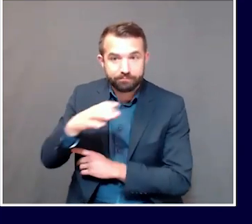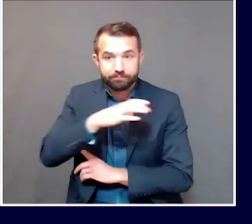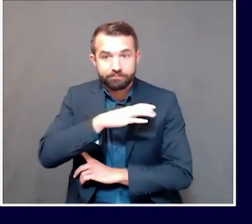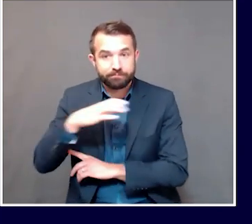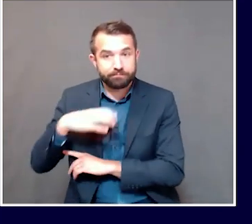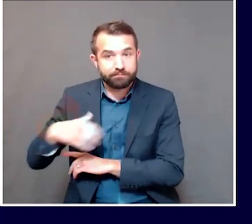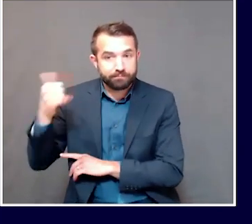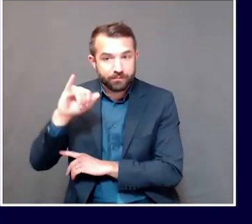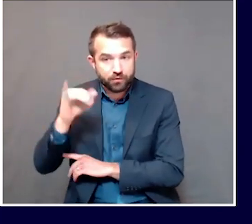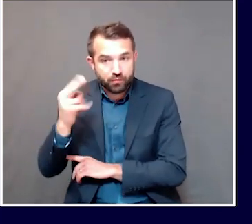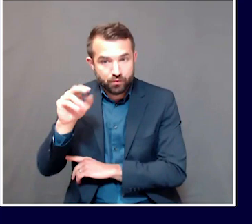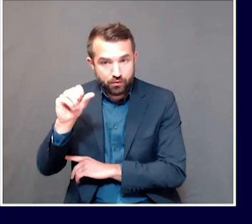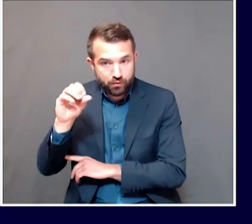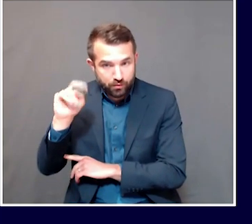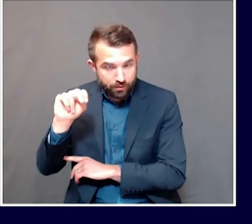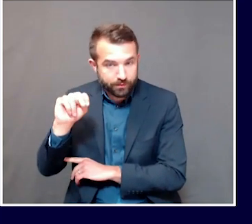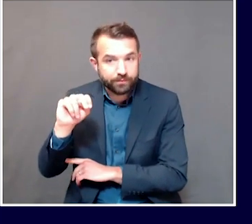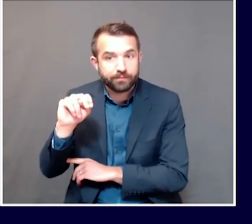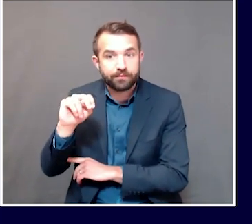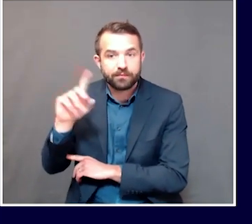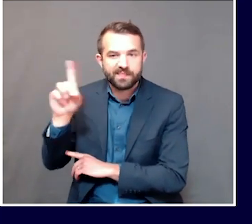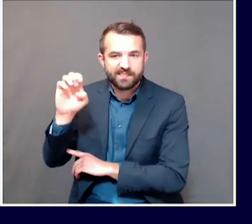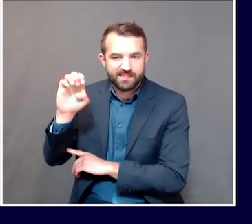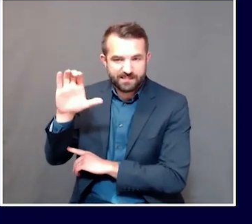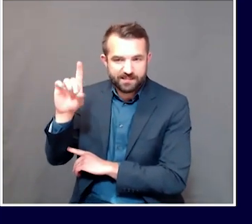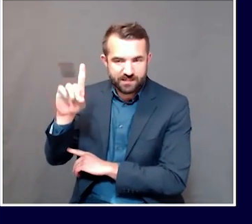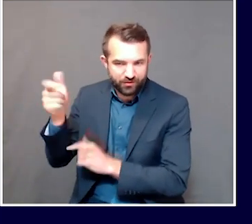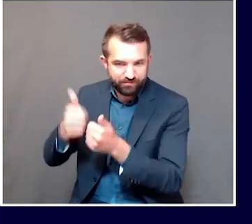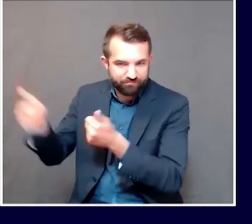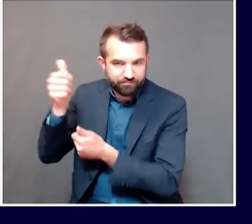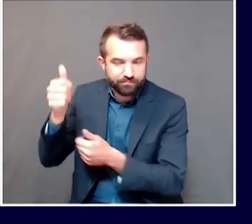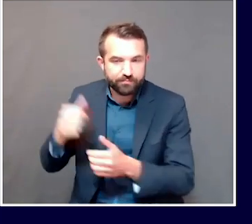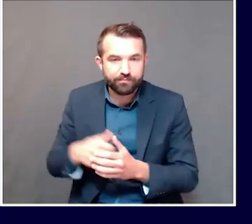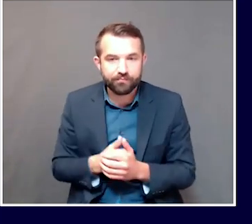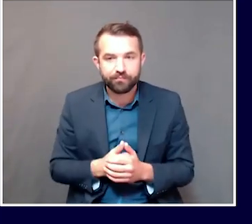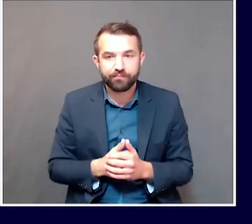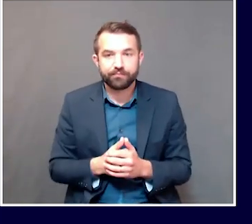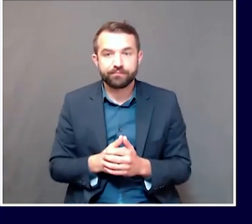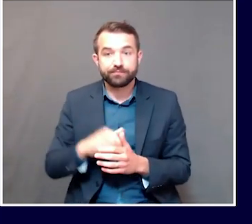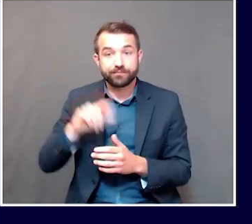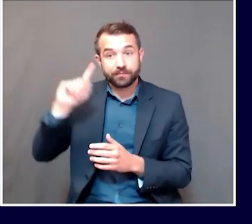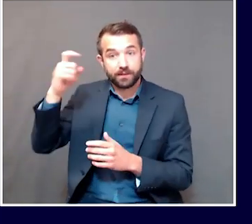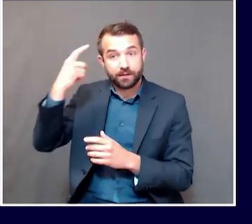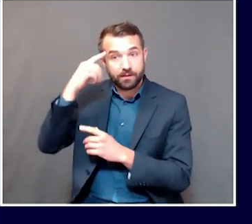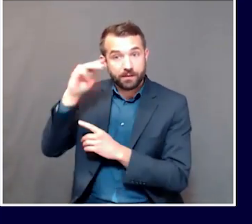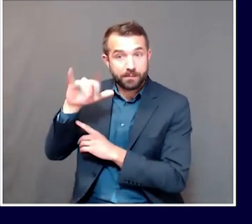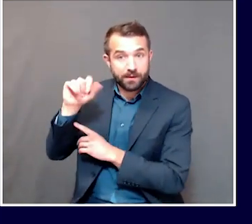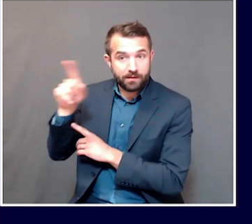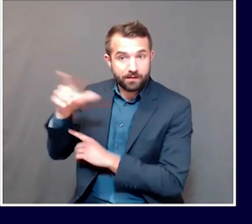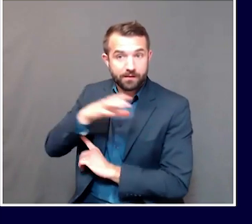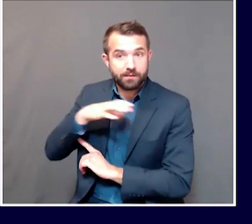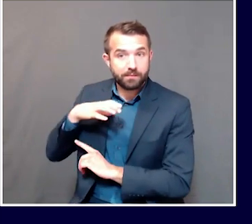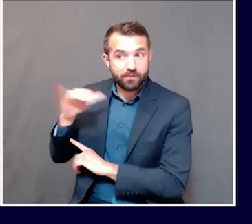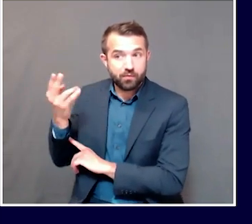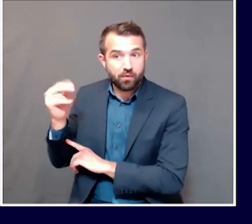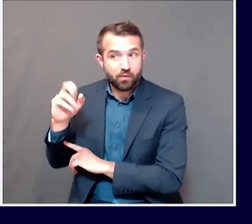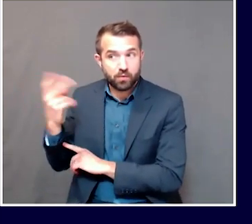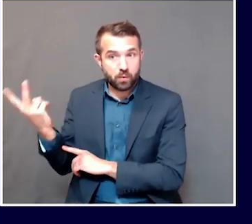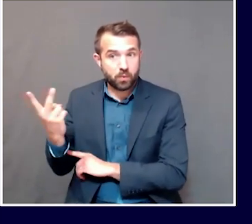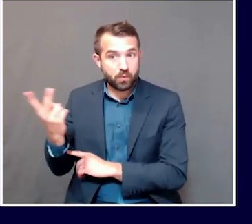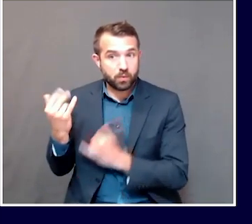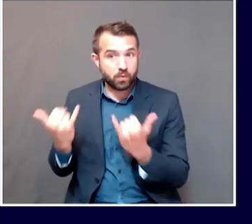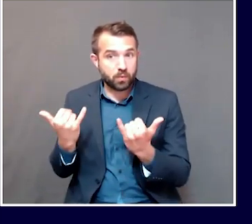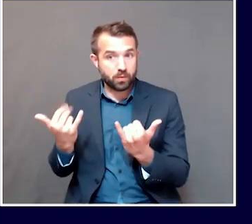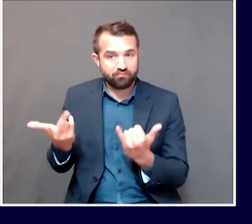the Commissioner of Maine's Department of Economic and Community Development. Governor Mills, Commissioner Johnson and I are here today to provide an update